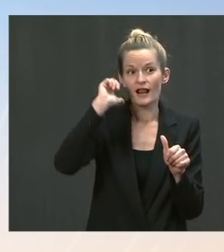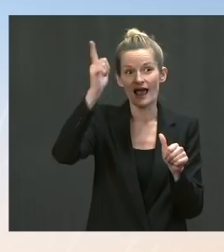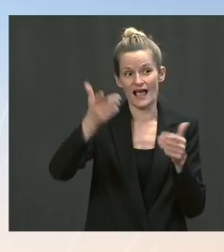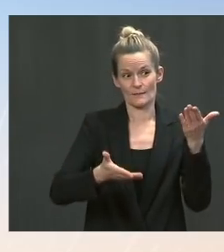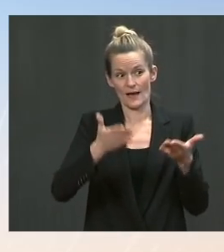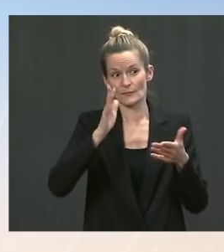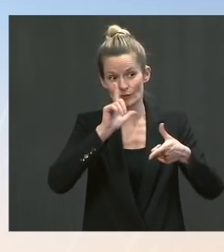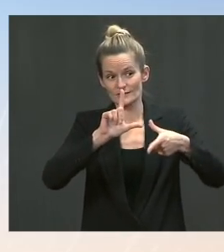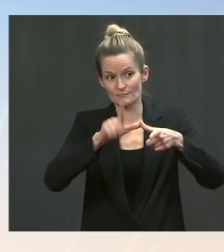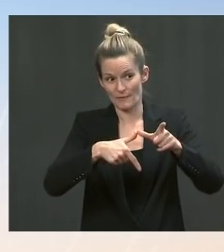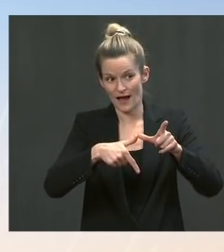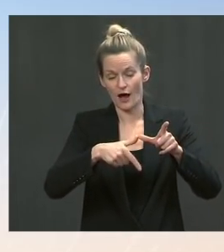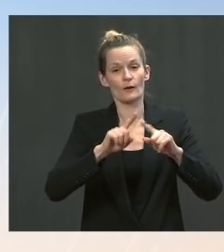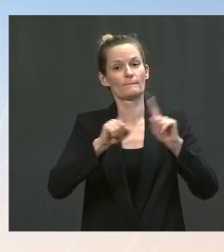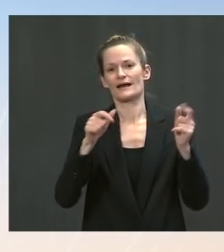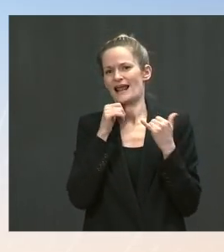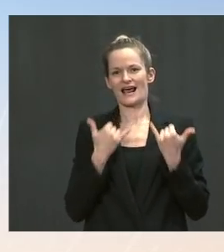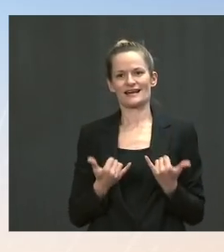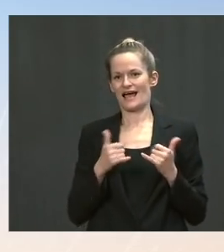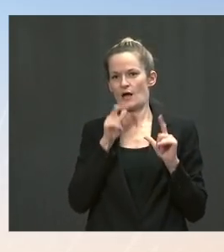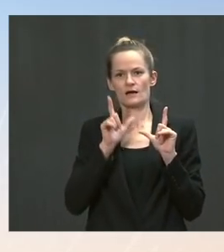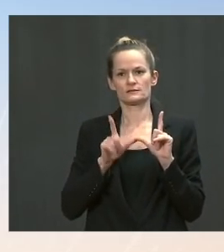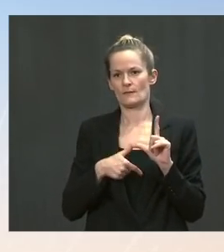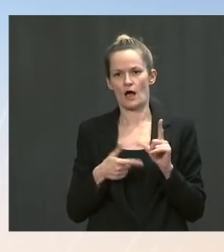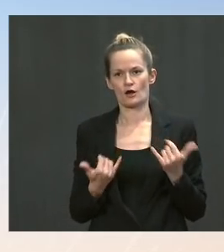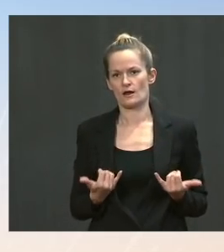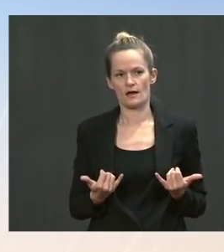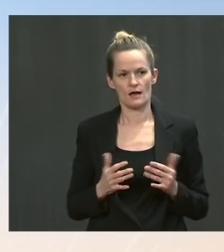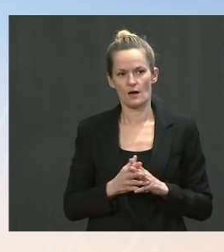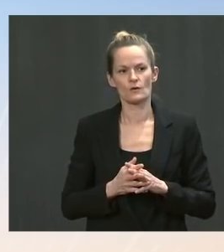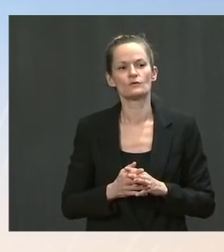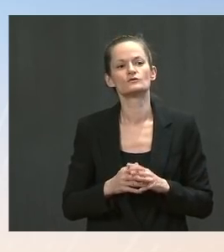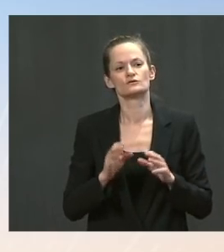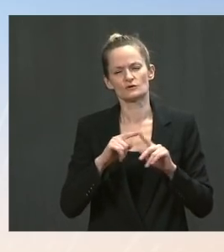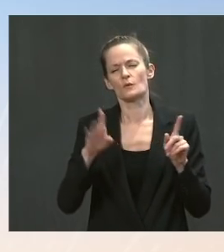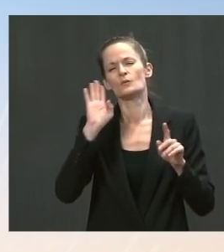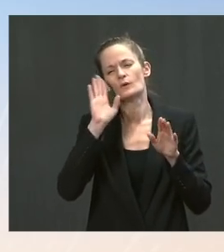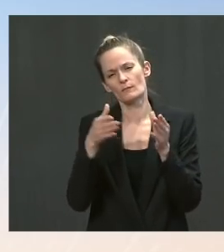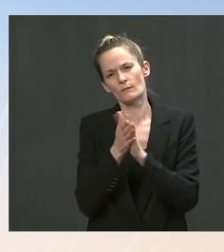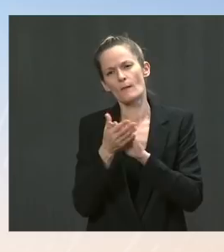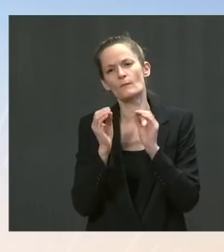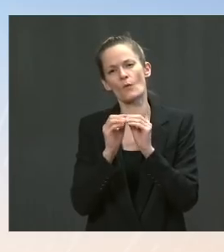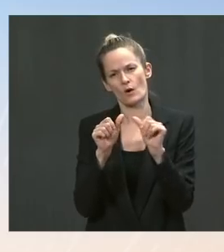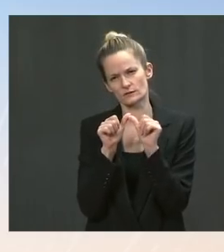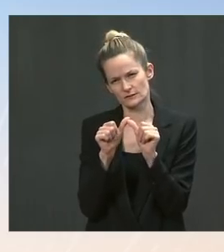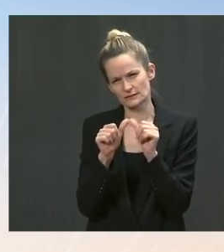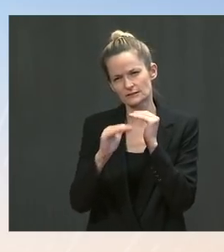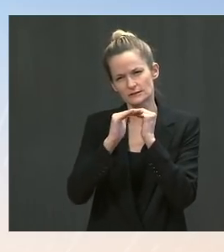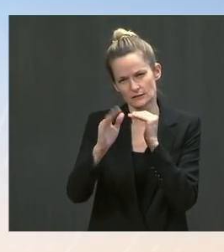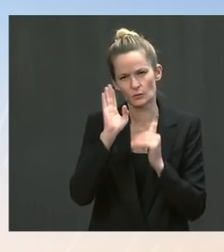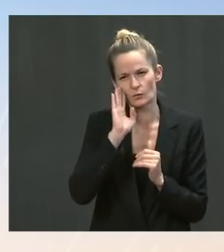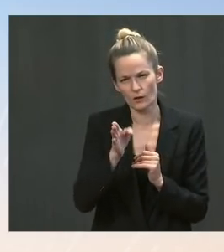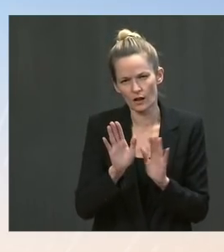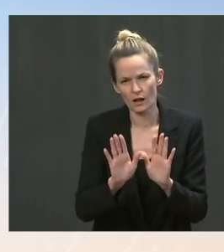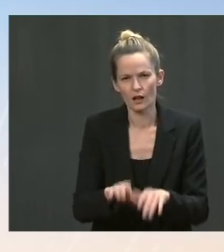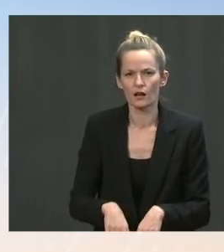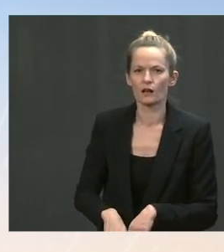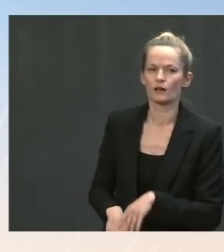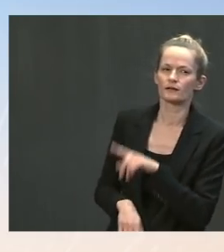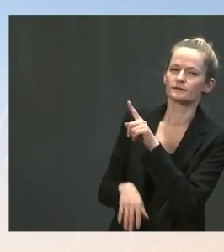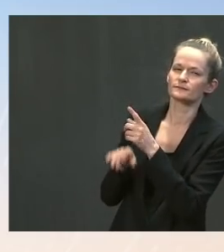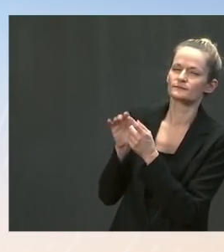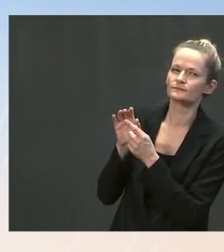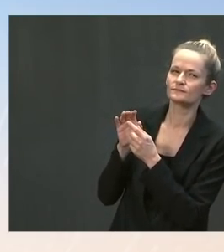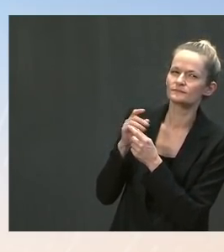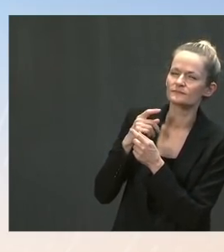continue to monitor any impacts we see. The And then, one more. A couple days ago, there was a U.S. bombing campaign in